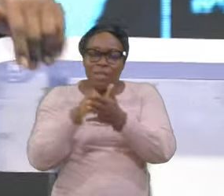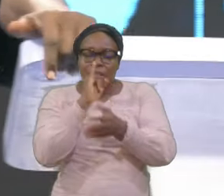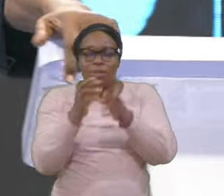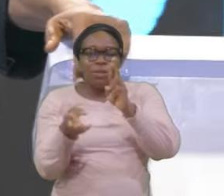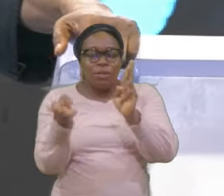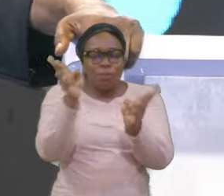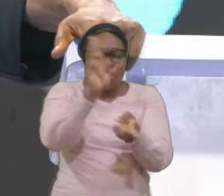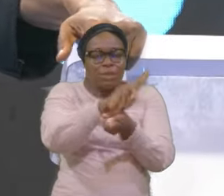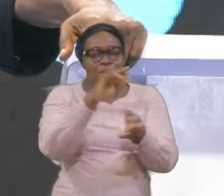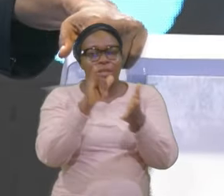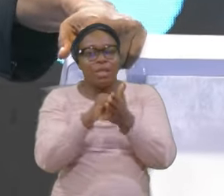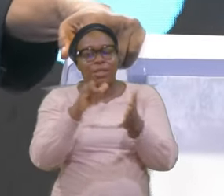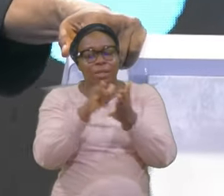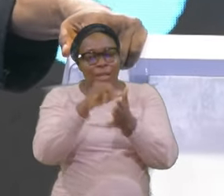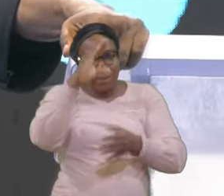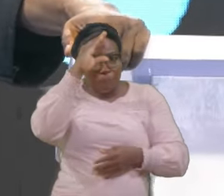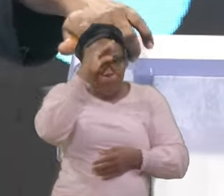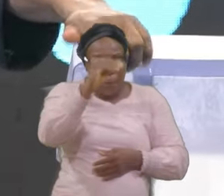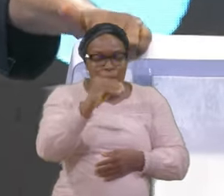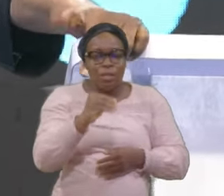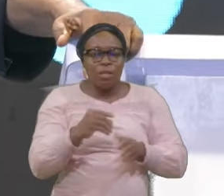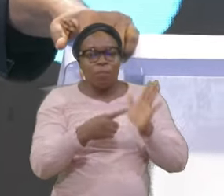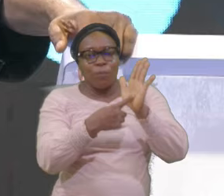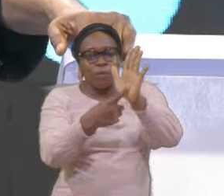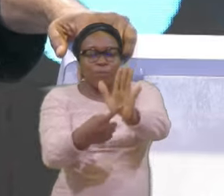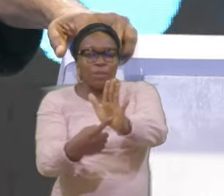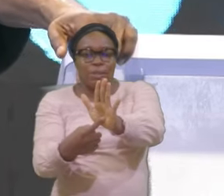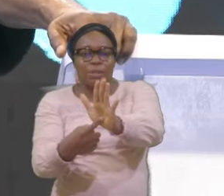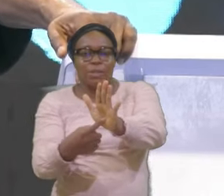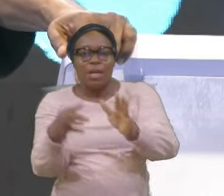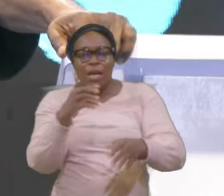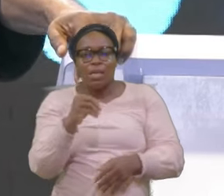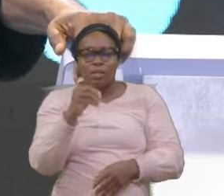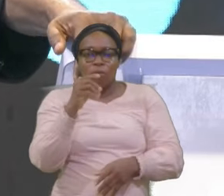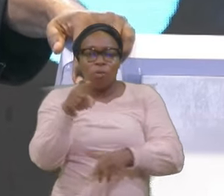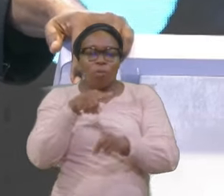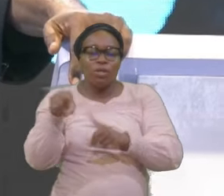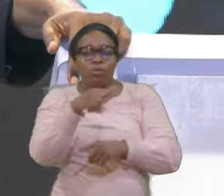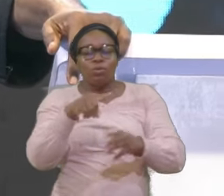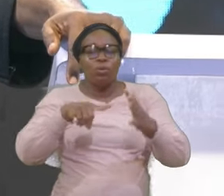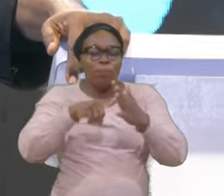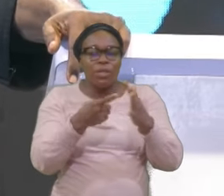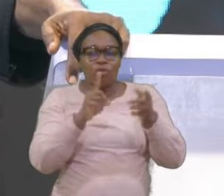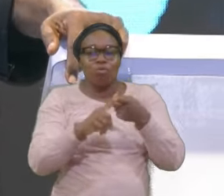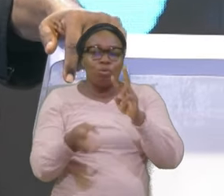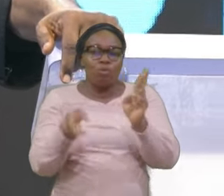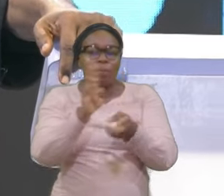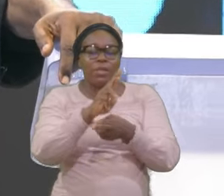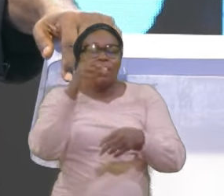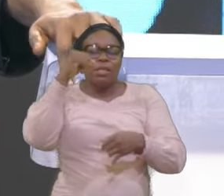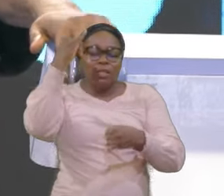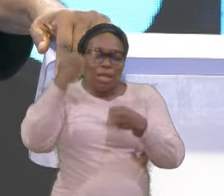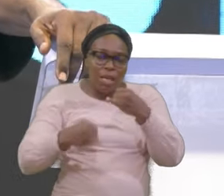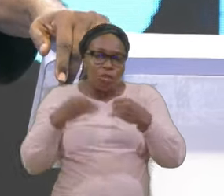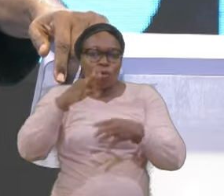that Man Manifested And when you Begin to Repent The age Of your Suffering